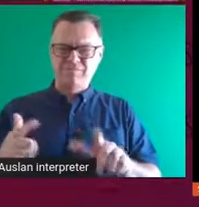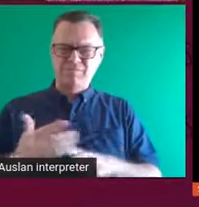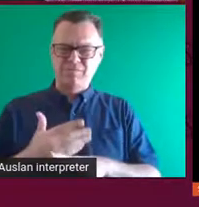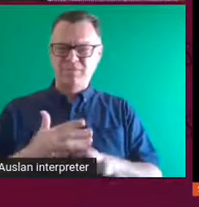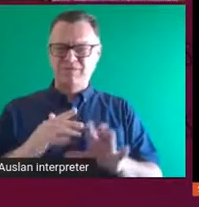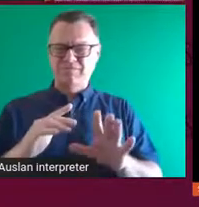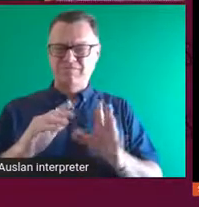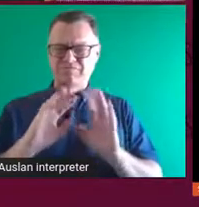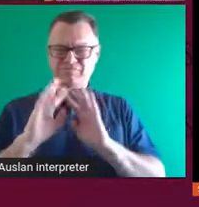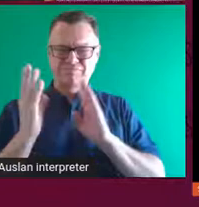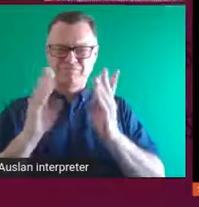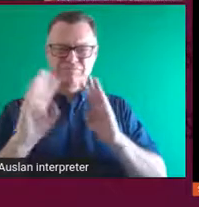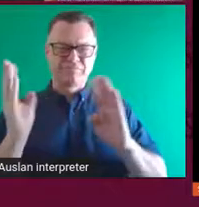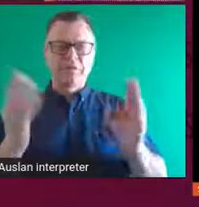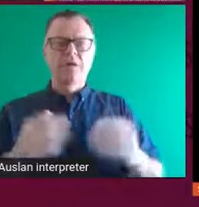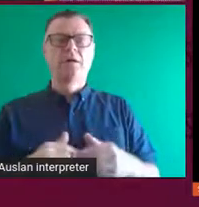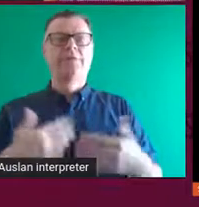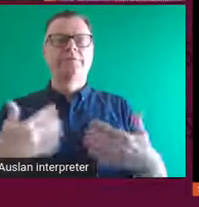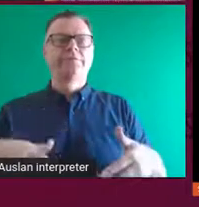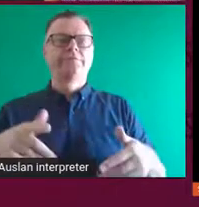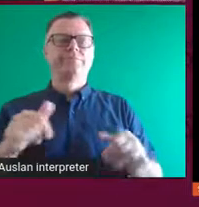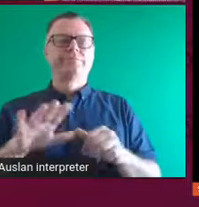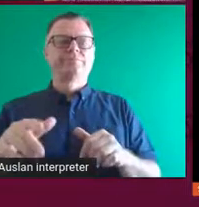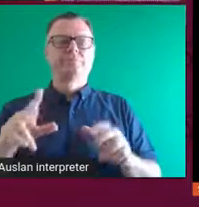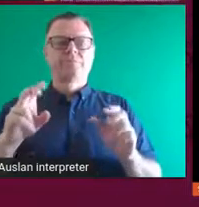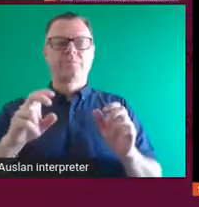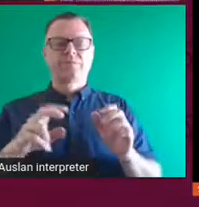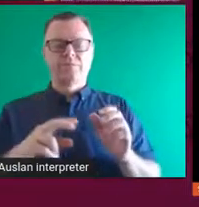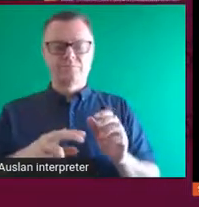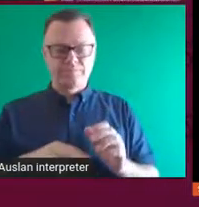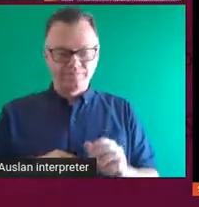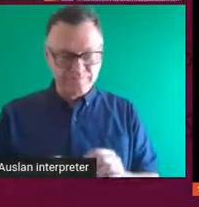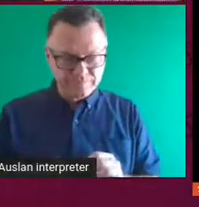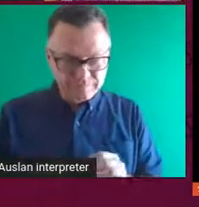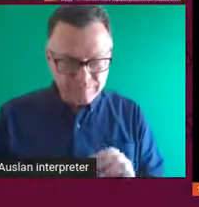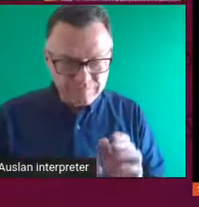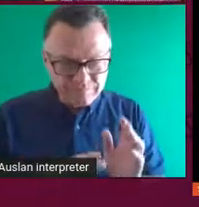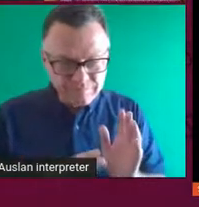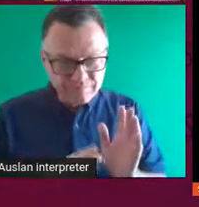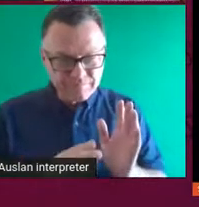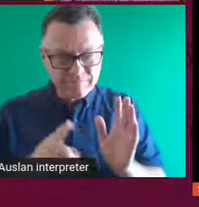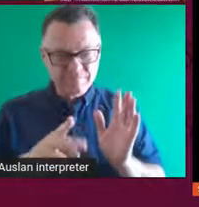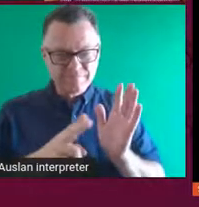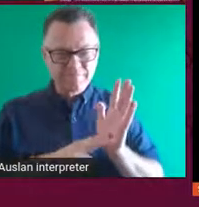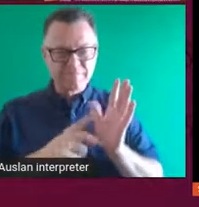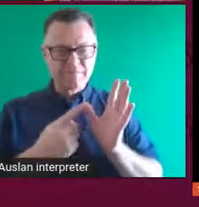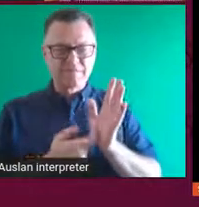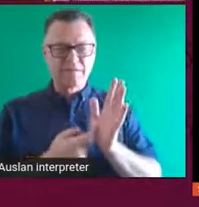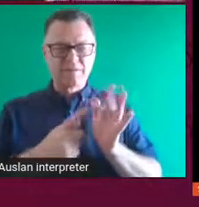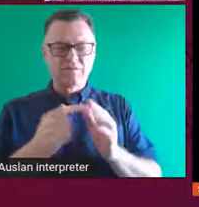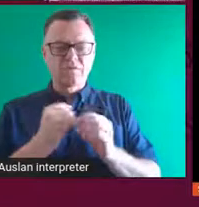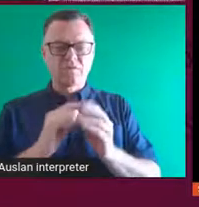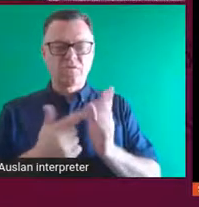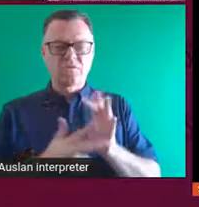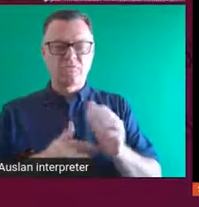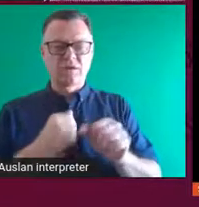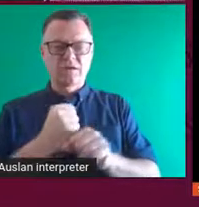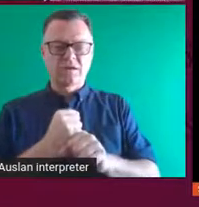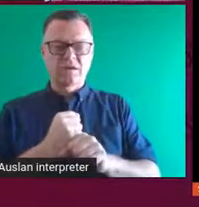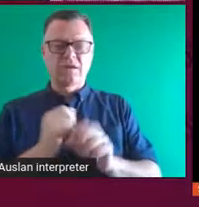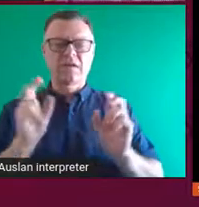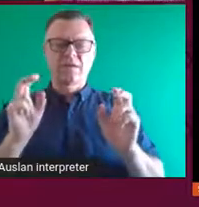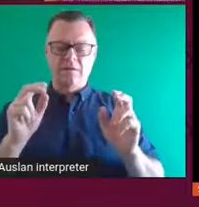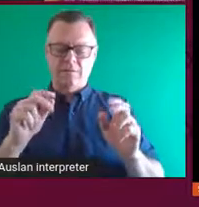Yeah, this was a great piece. This is called Murray Nagurang and that means large